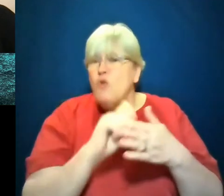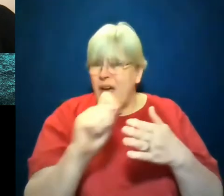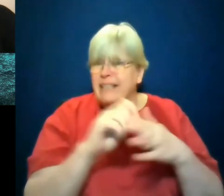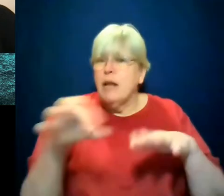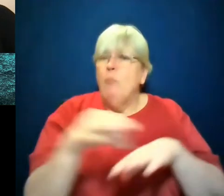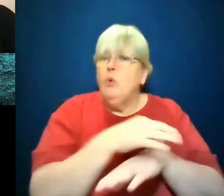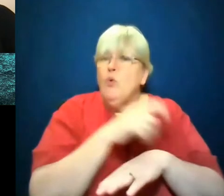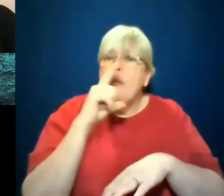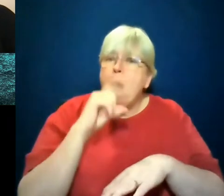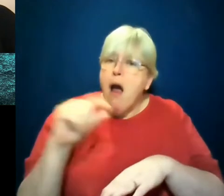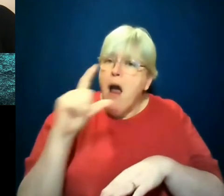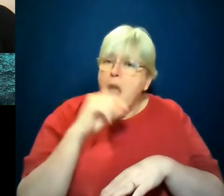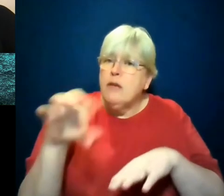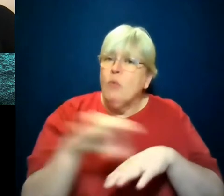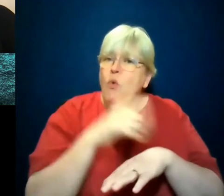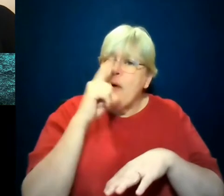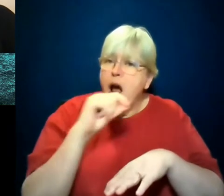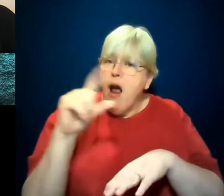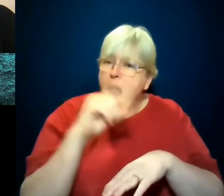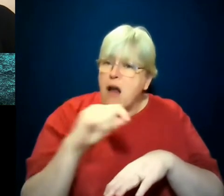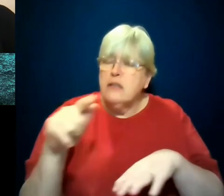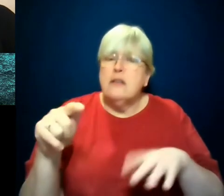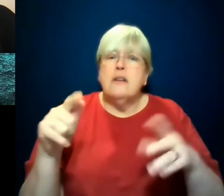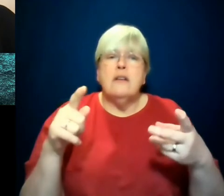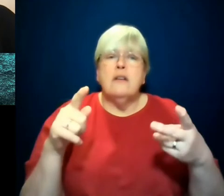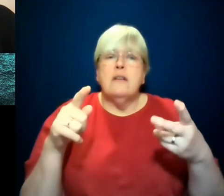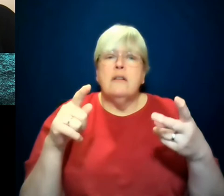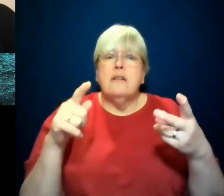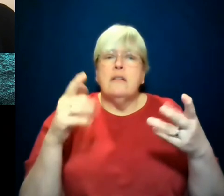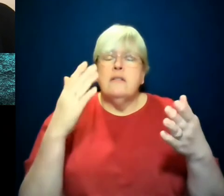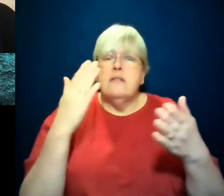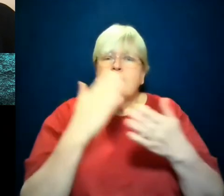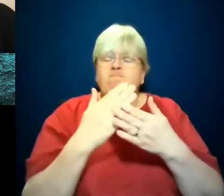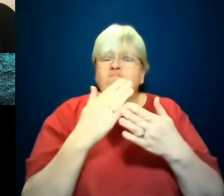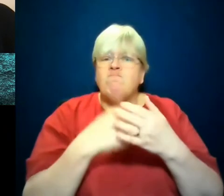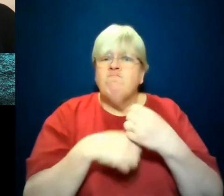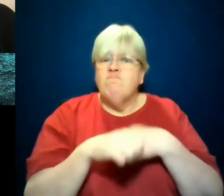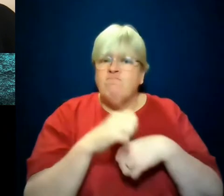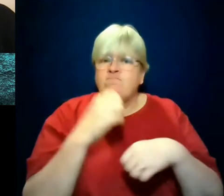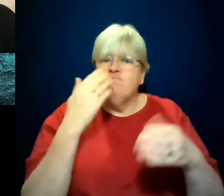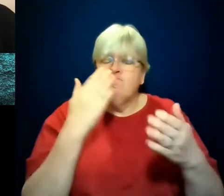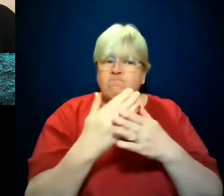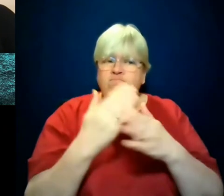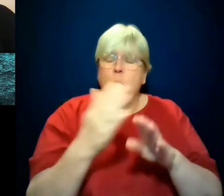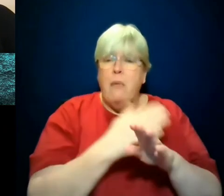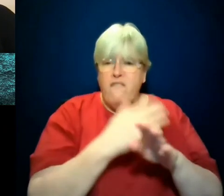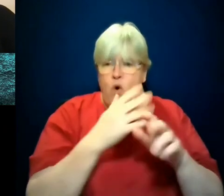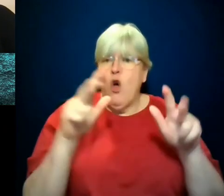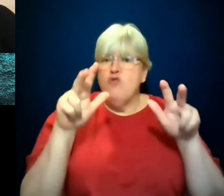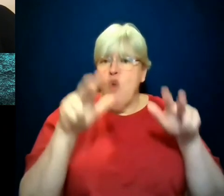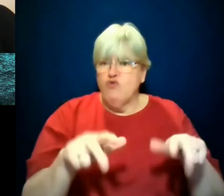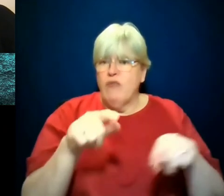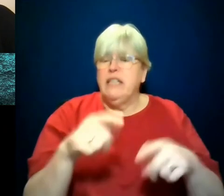Heaven, My Home, it takes place really just after Trump is inaugurated. And there's almost a sense of, OK,